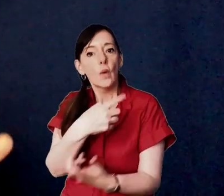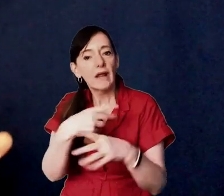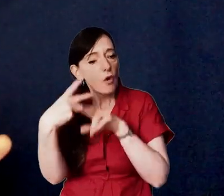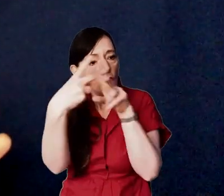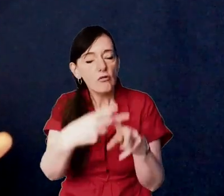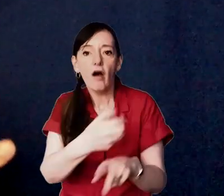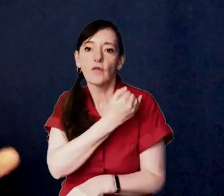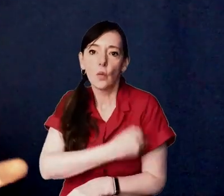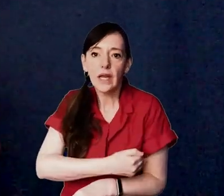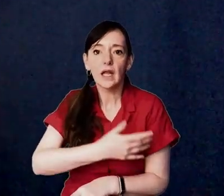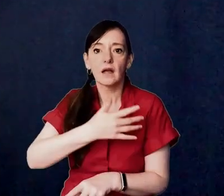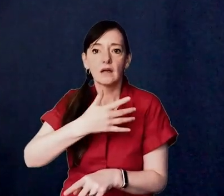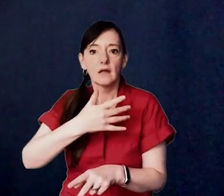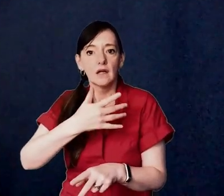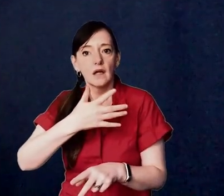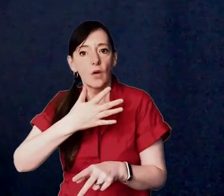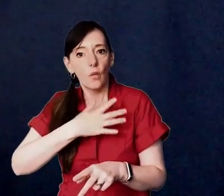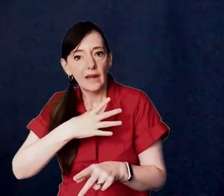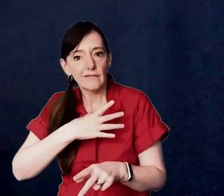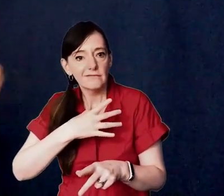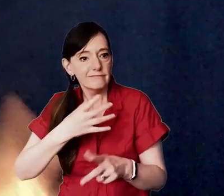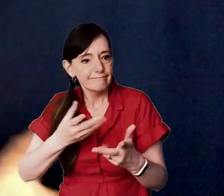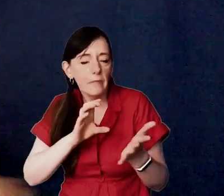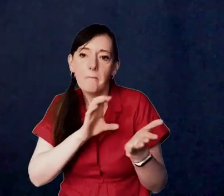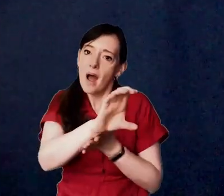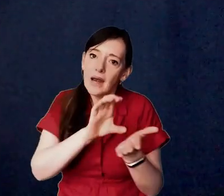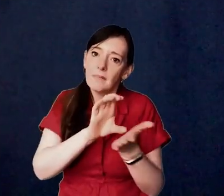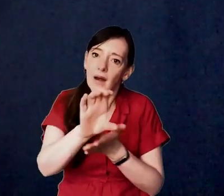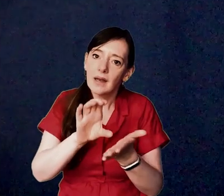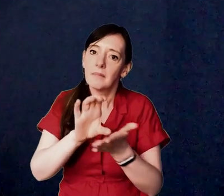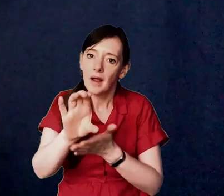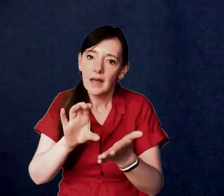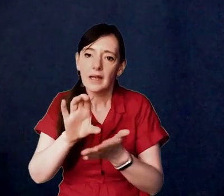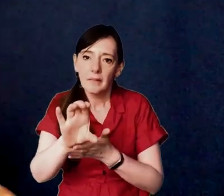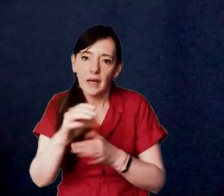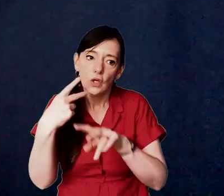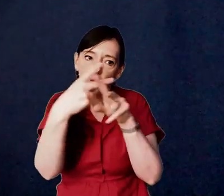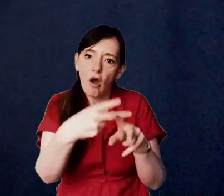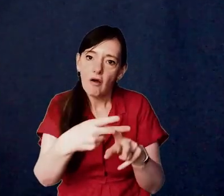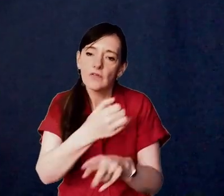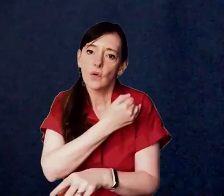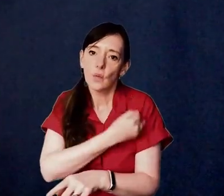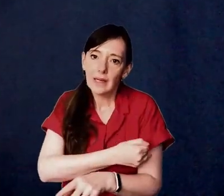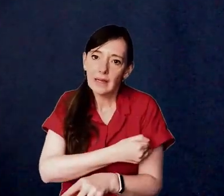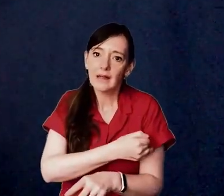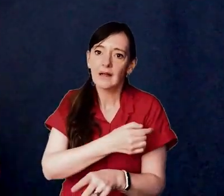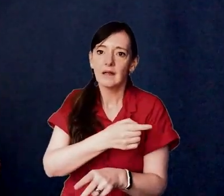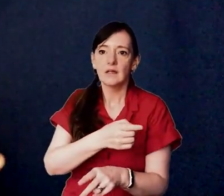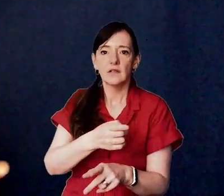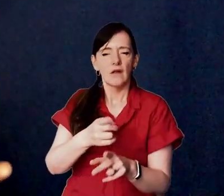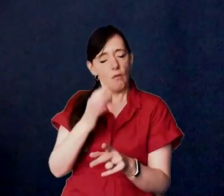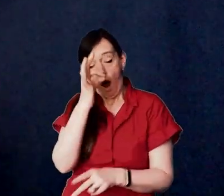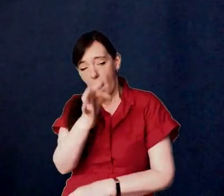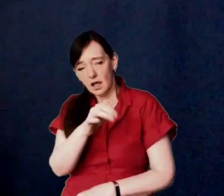do you think that is see i think that reveals a profoundly christian impulse and i want our friends to think about that it's a provocative